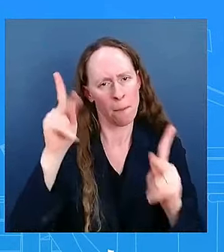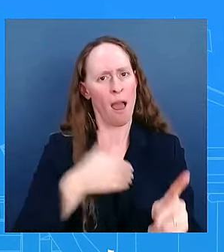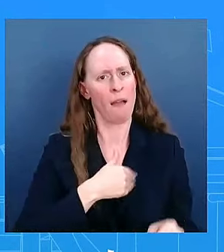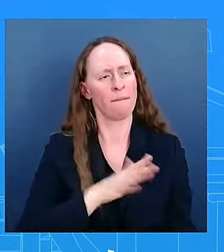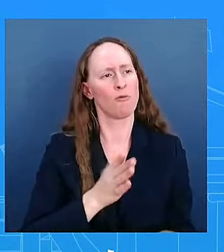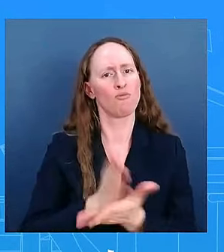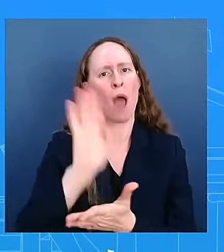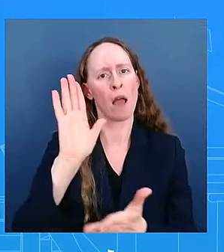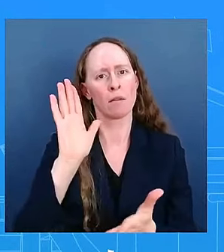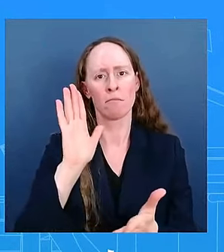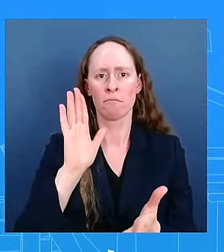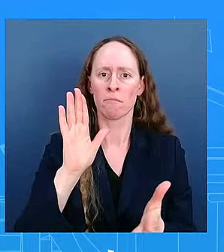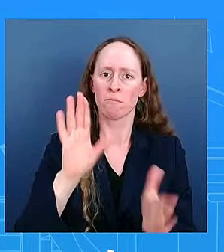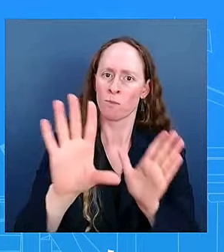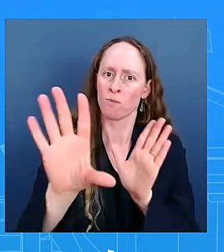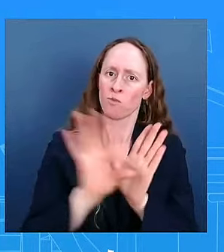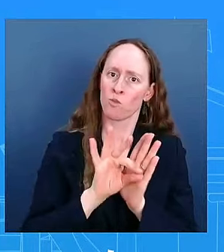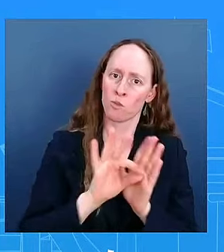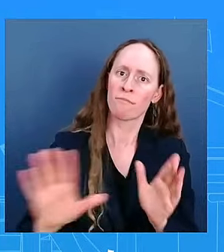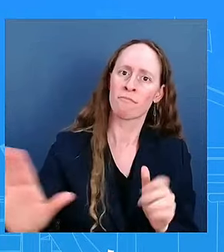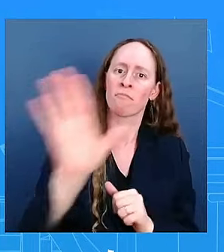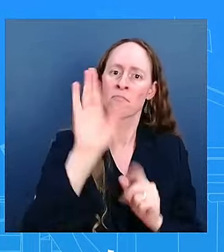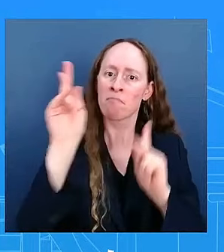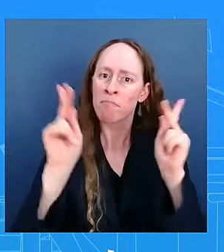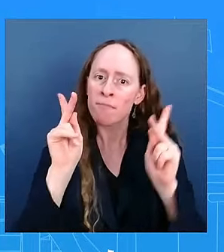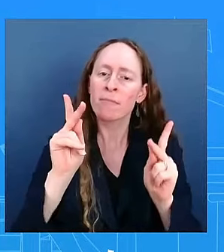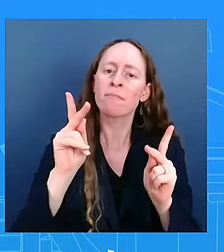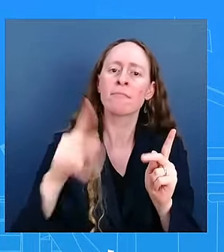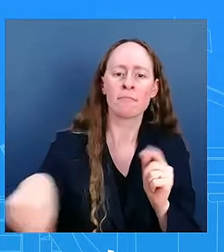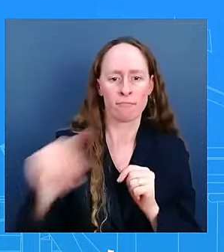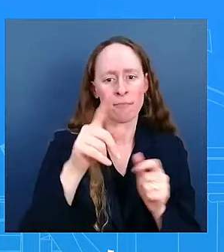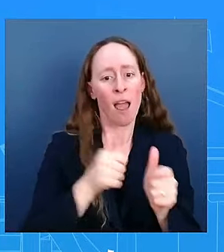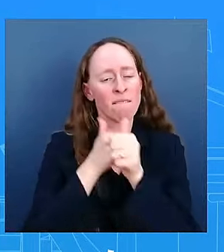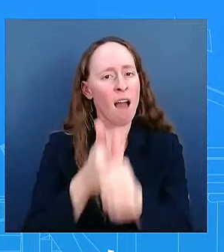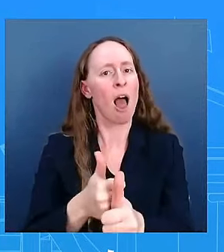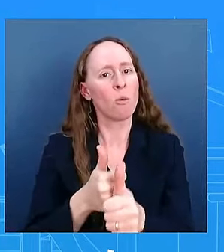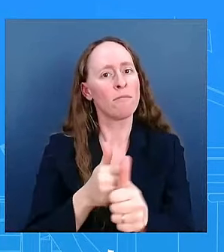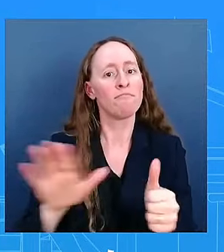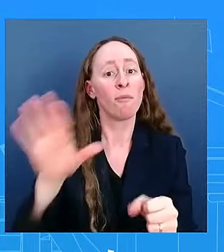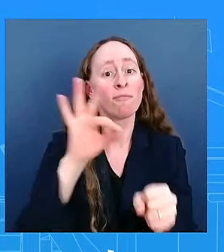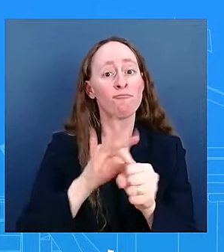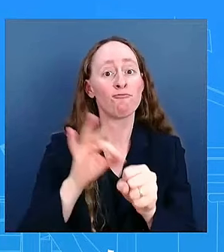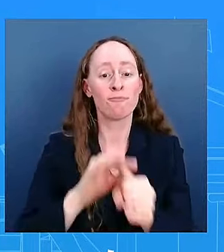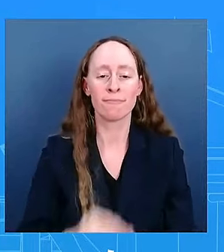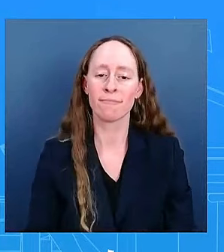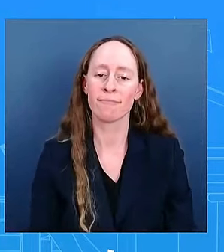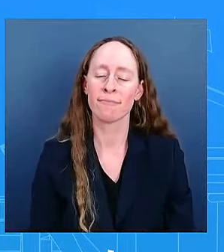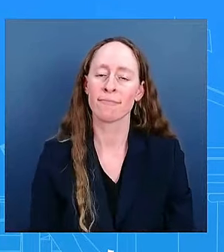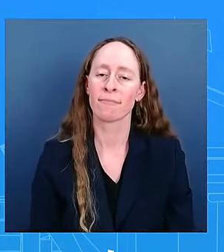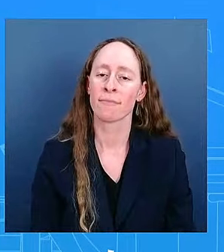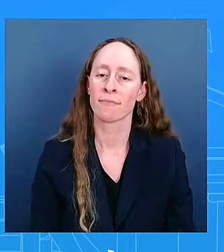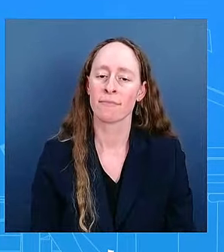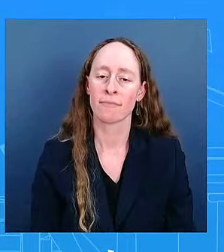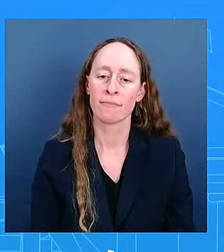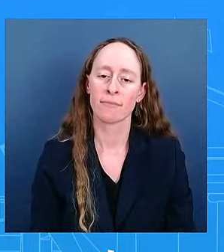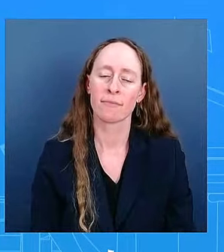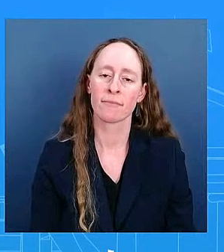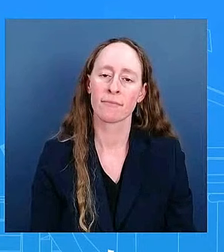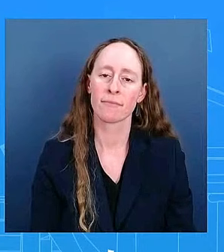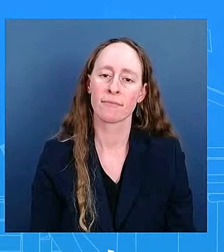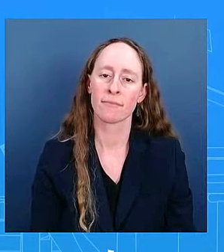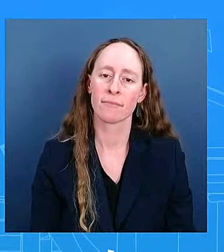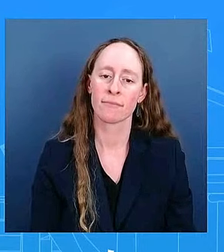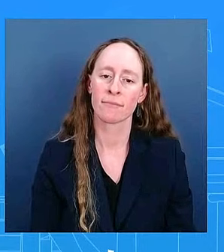heard. Okay. Go ahead, Garen. A Supreme Court ruling allowed the state of Virginia to purge 1,600